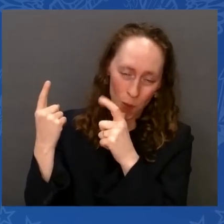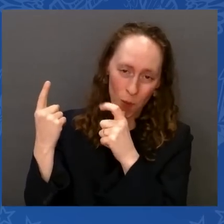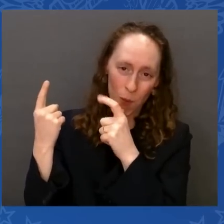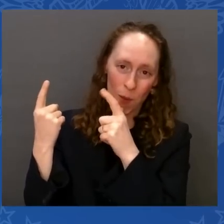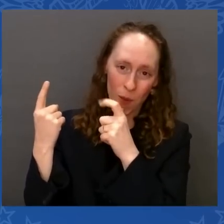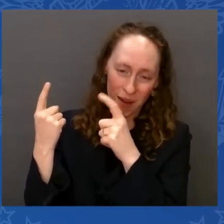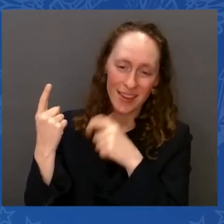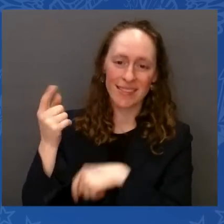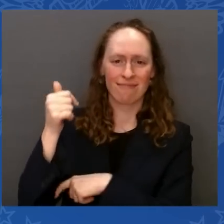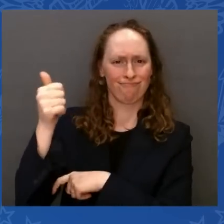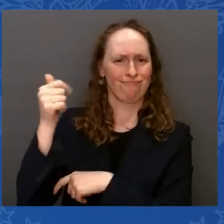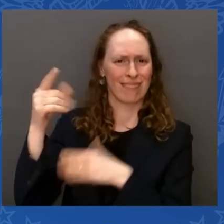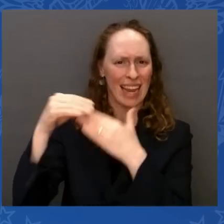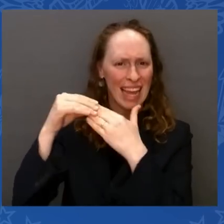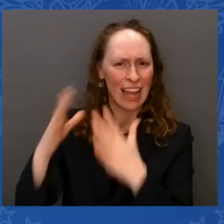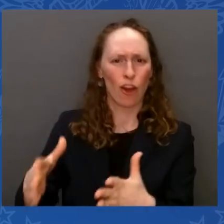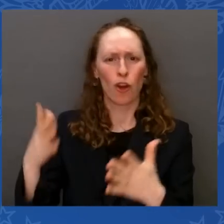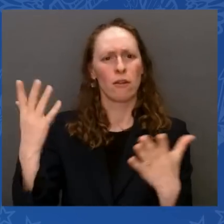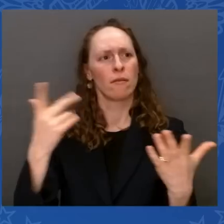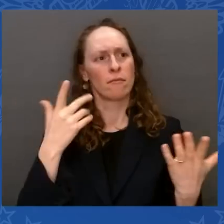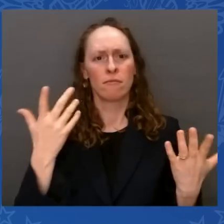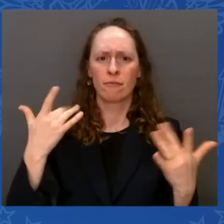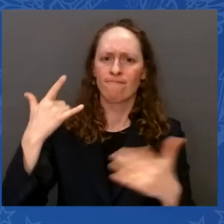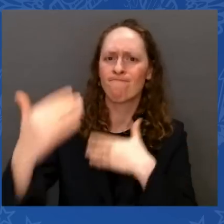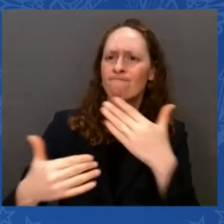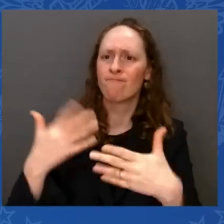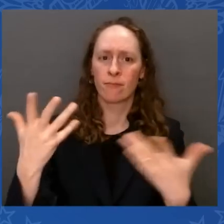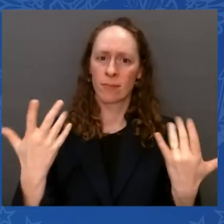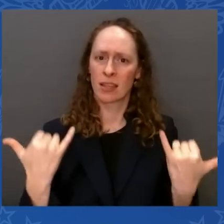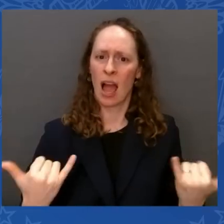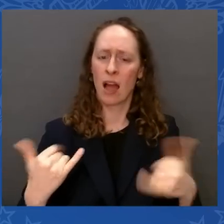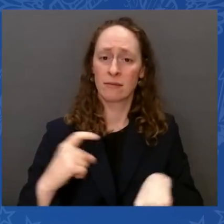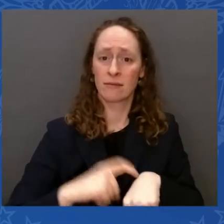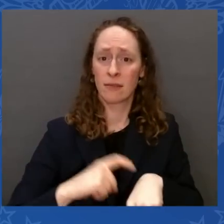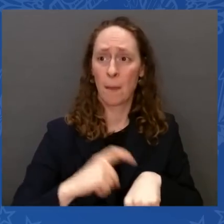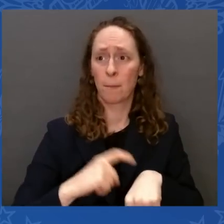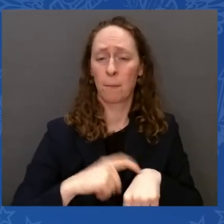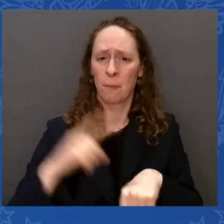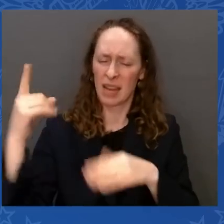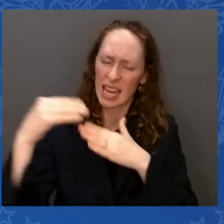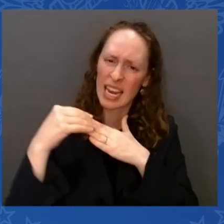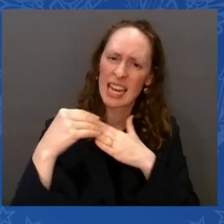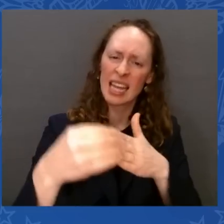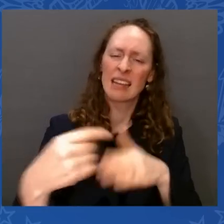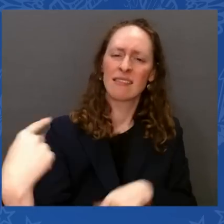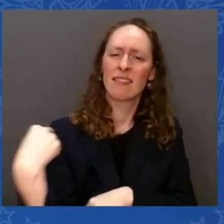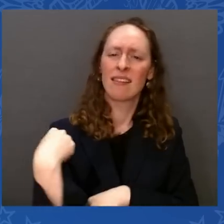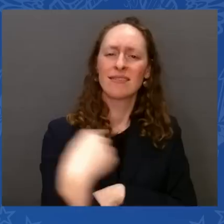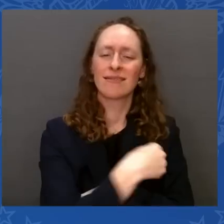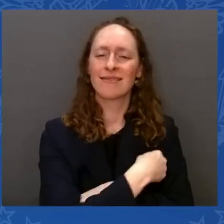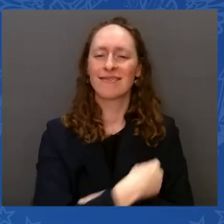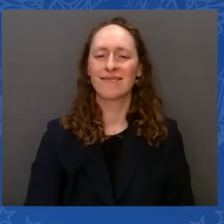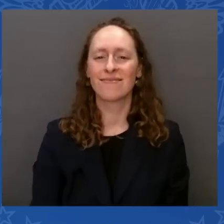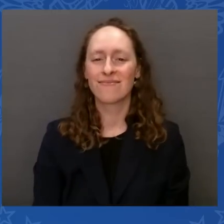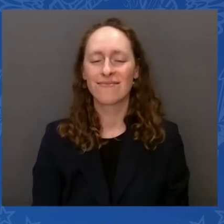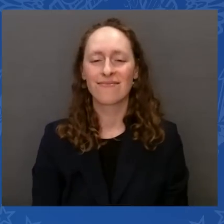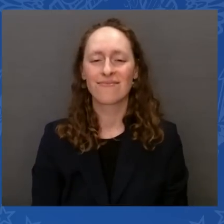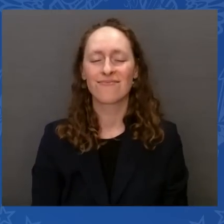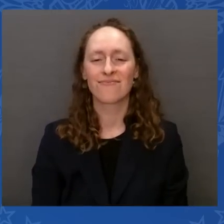Who's been able to in two short years turn things around